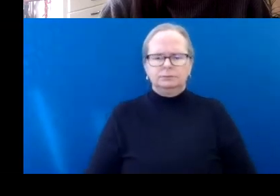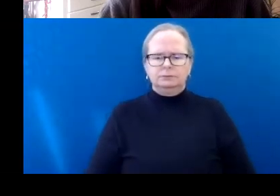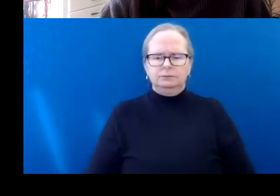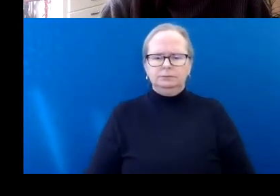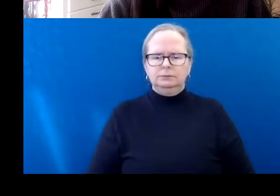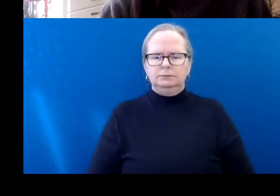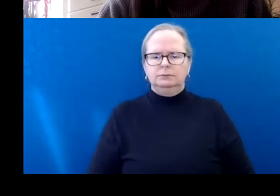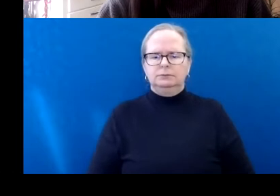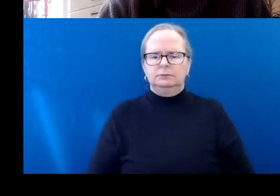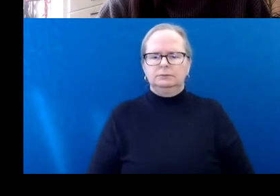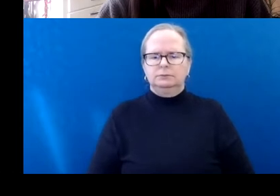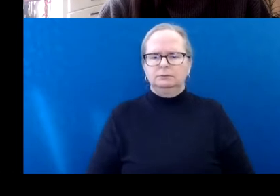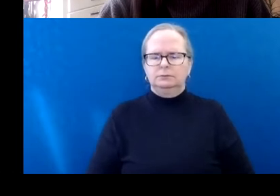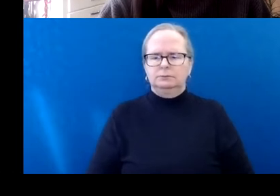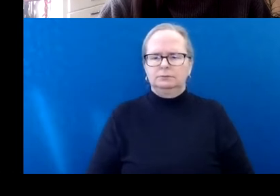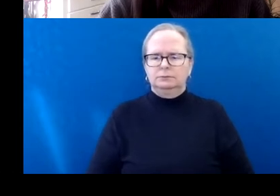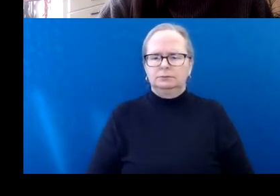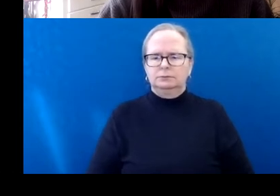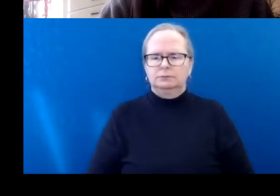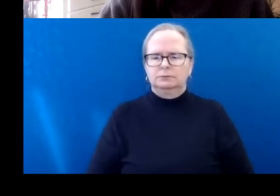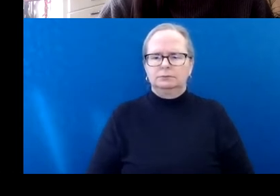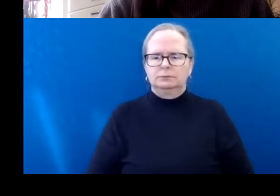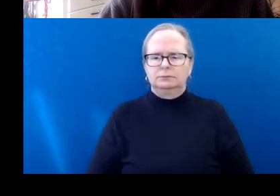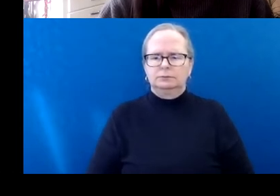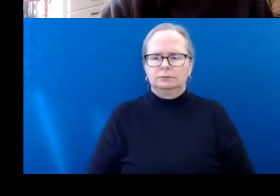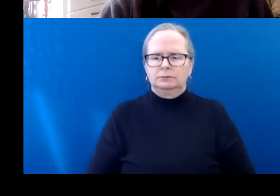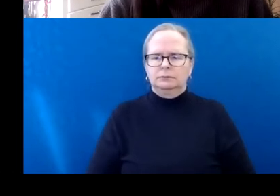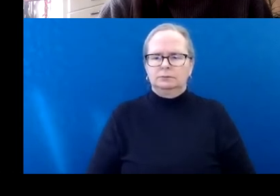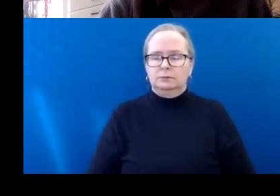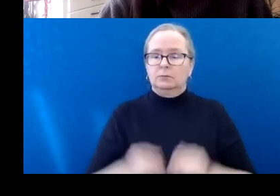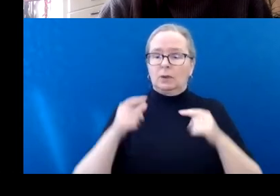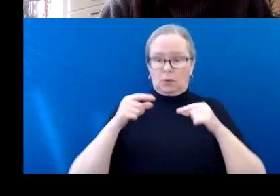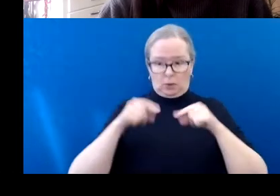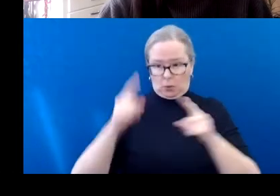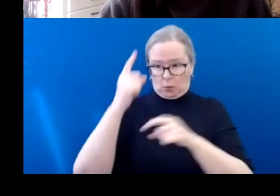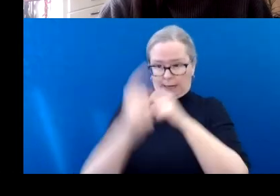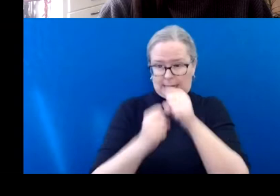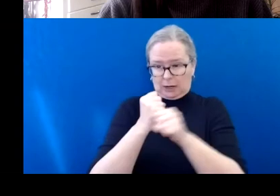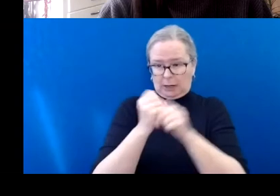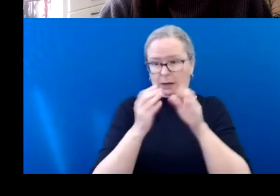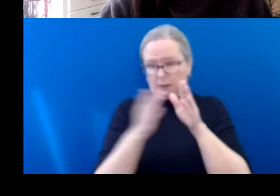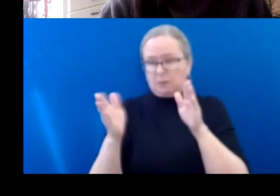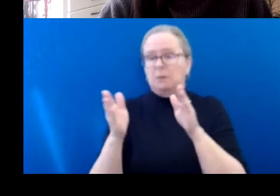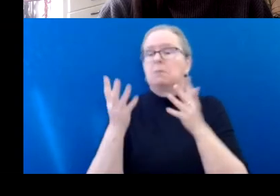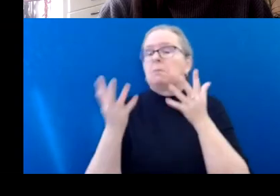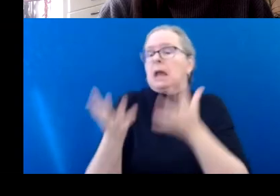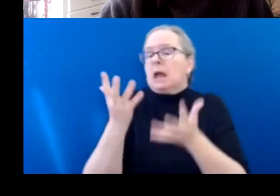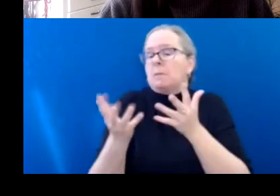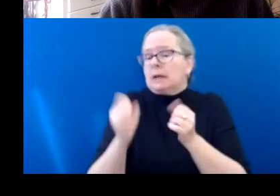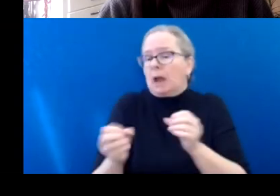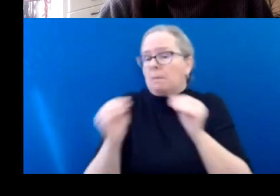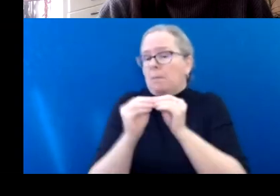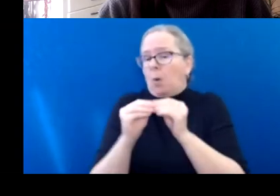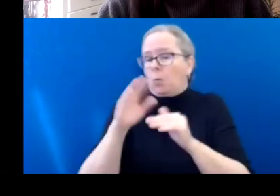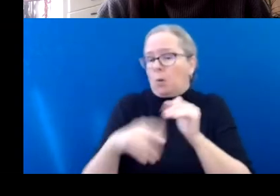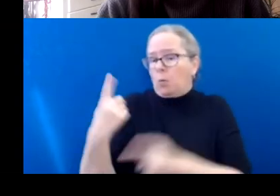While you may receive more than one CADA grant in a year, each grant must be from a different program and